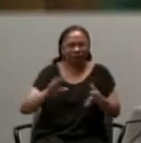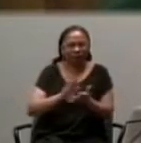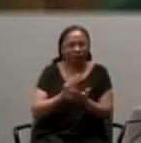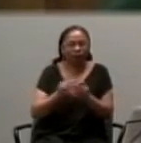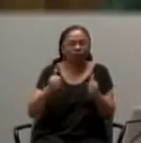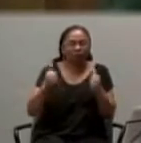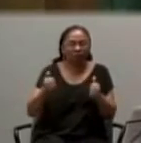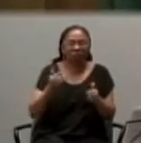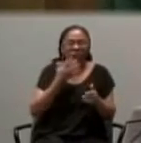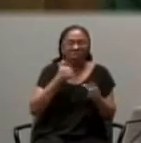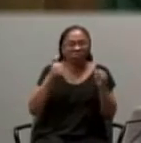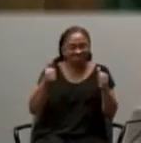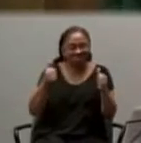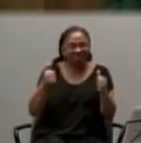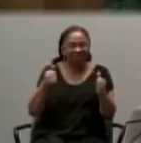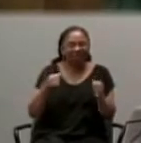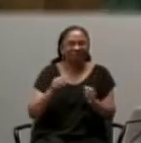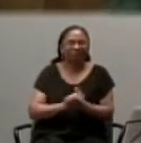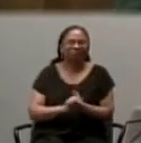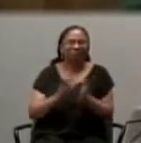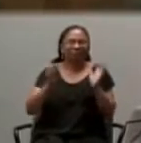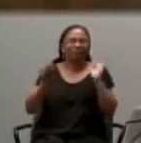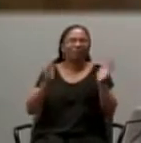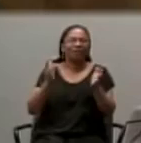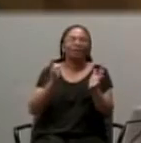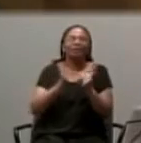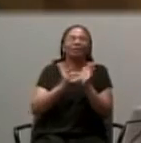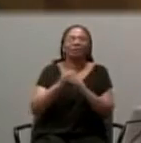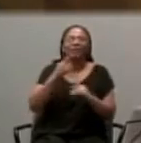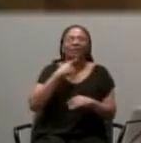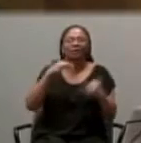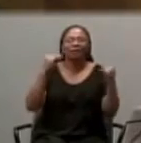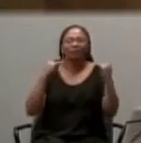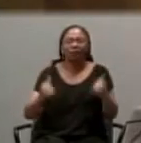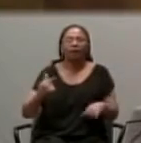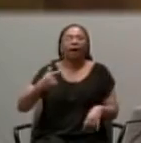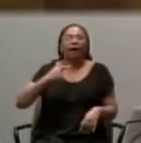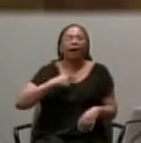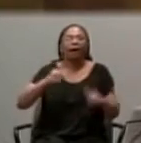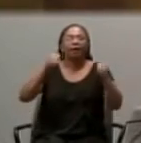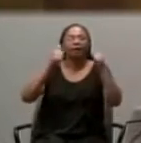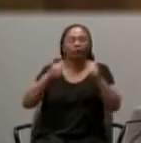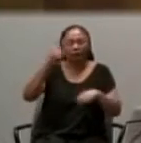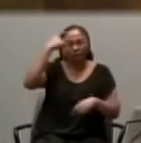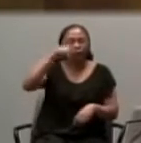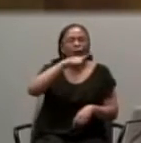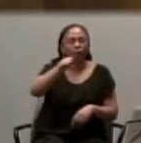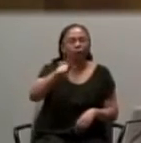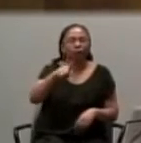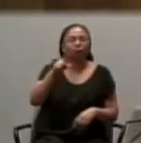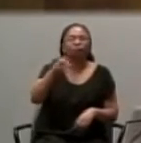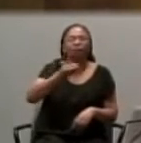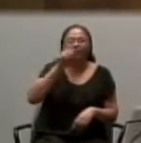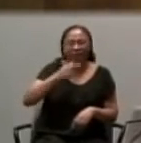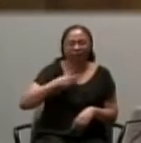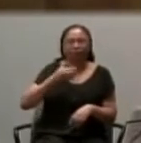saying, I am good for you. Consume me. Eat of me and drink of me, for I am good for you.